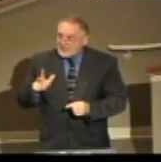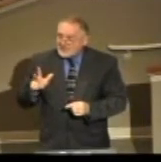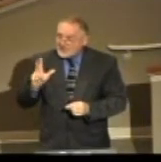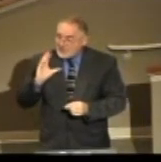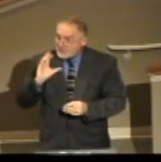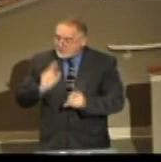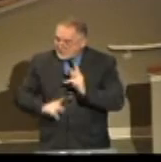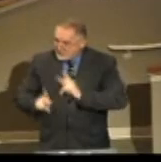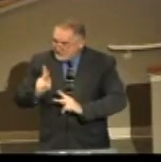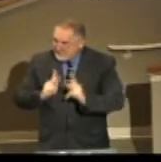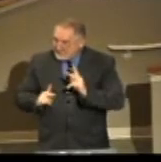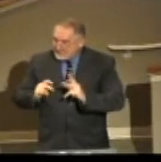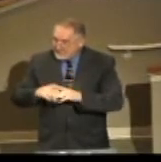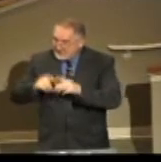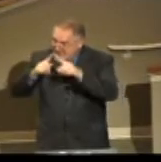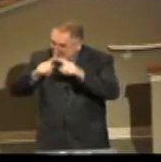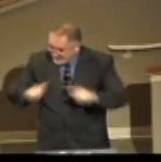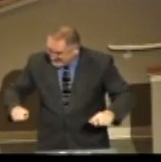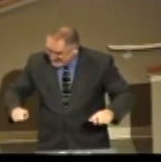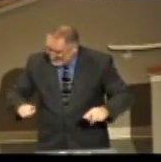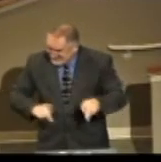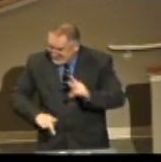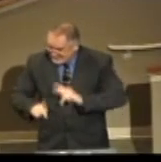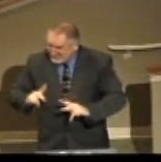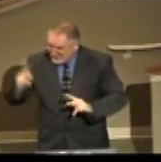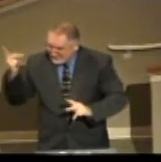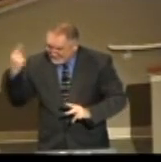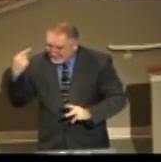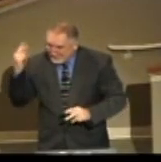with kerosene heaters, and people would come to hear you preach.